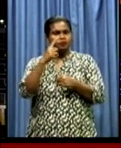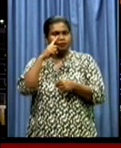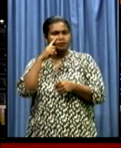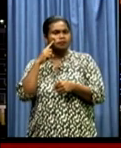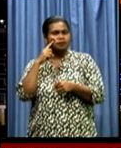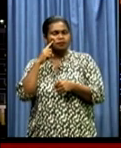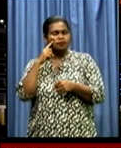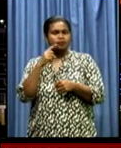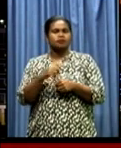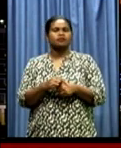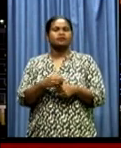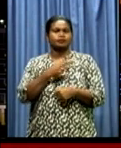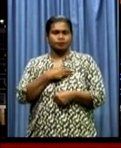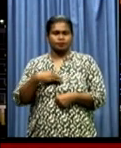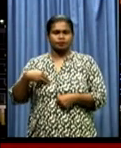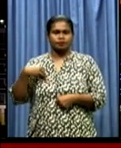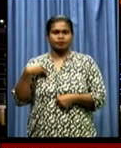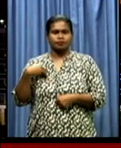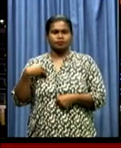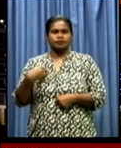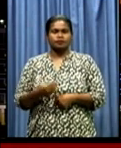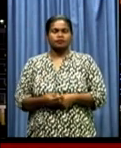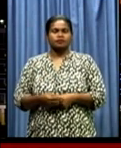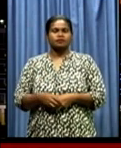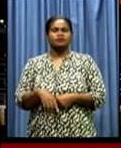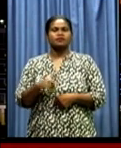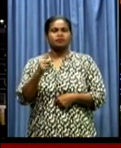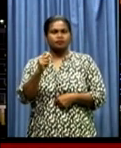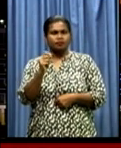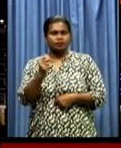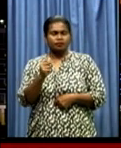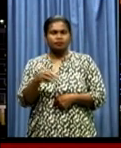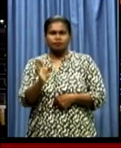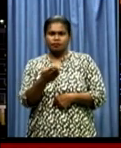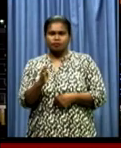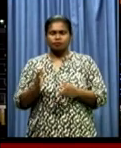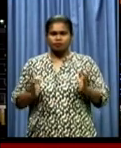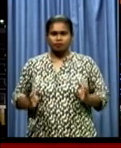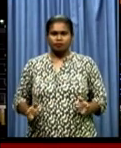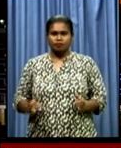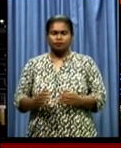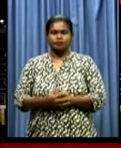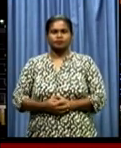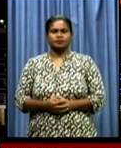Goyalala and Commerce and Industry Minister William Sum after a post-mortem is conducted.